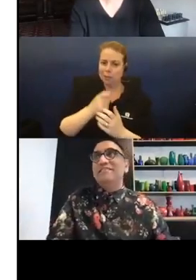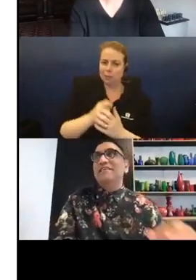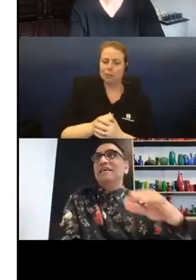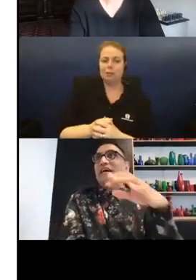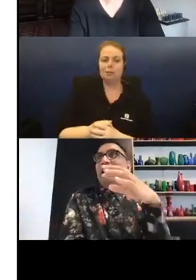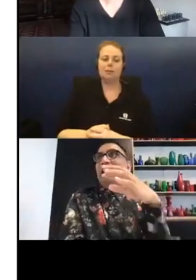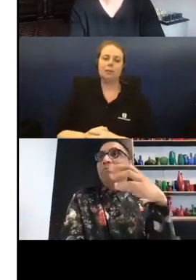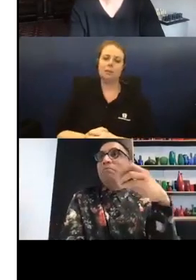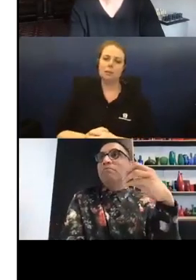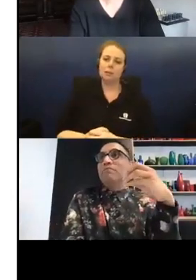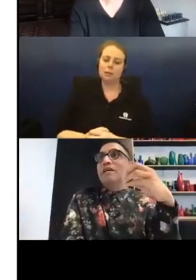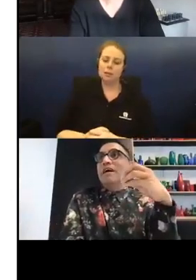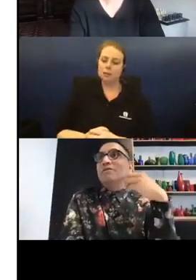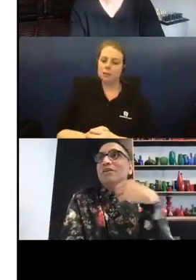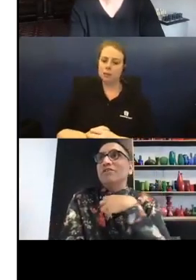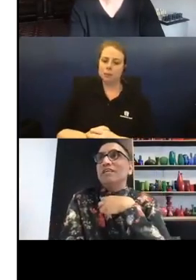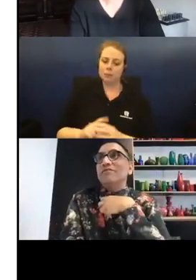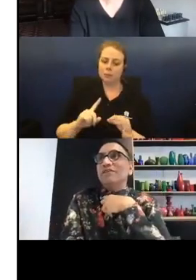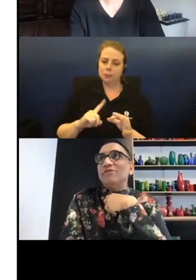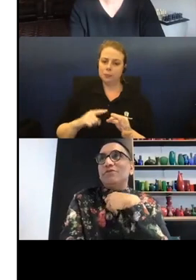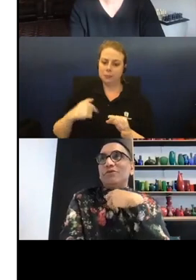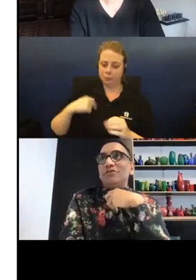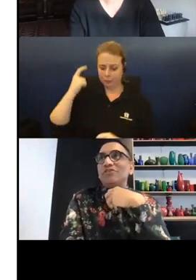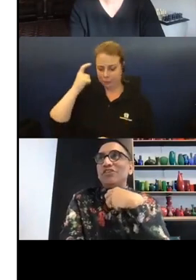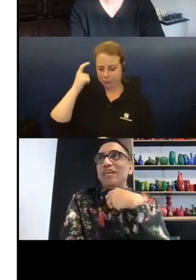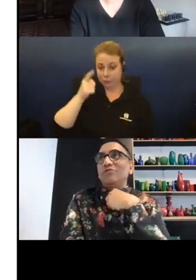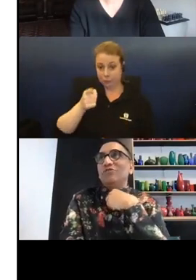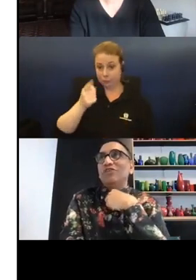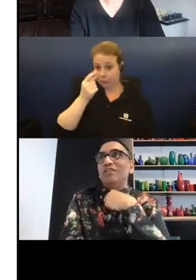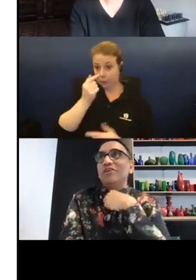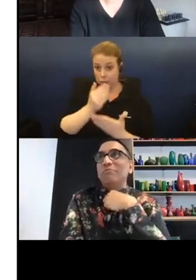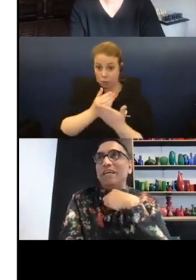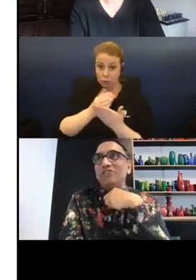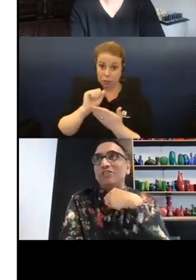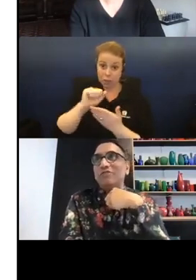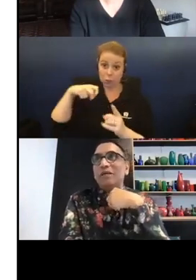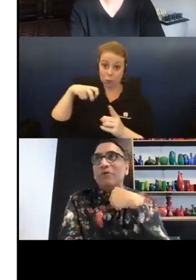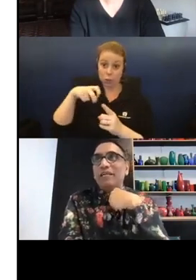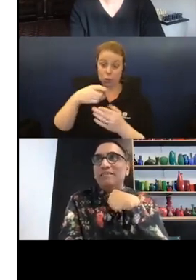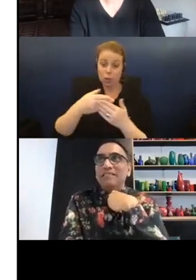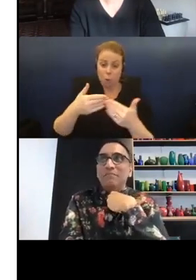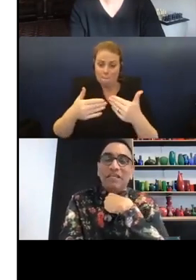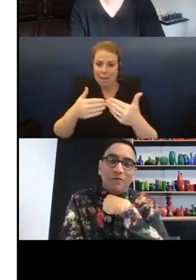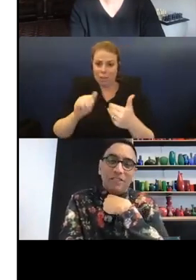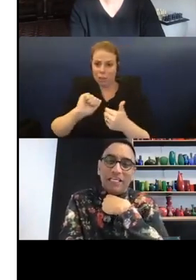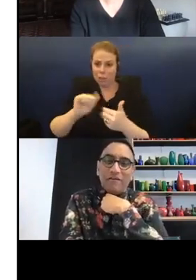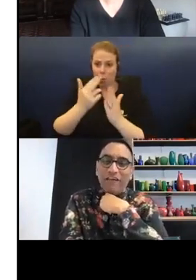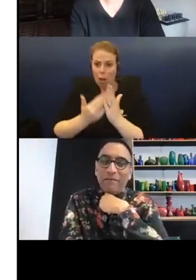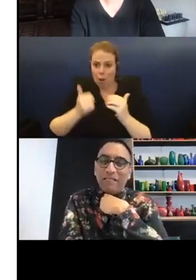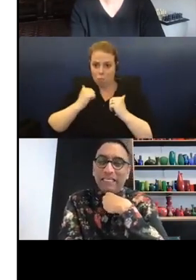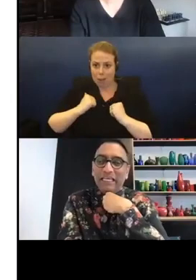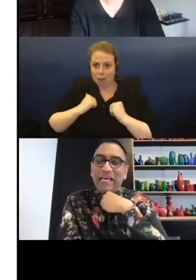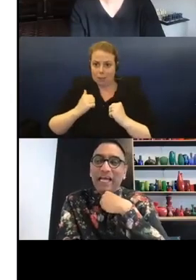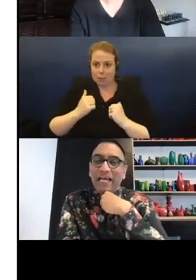is, I was wondering if you could share your journey on managing your art practice as a mother with a young